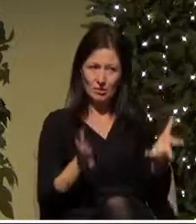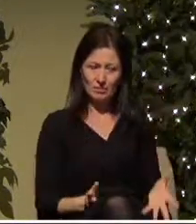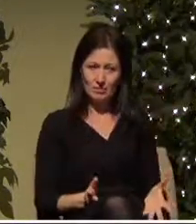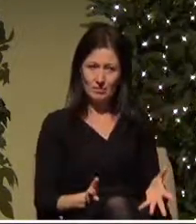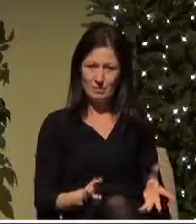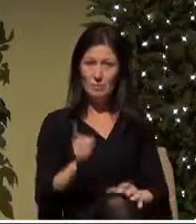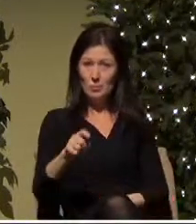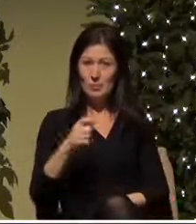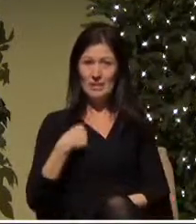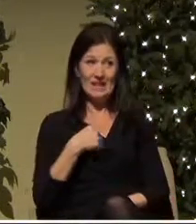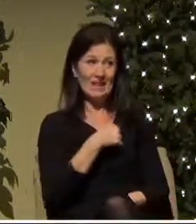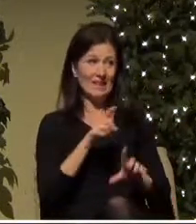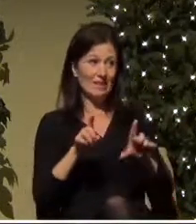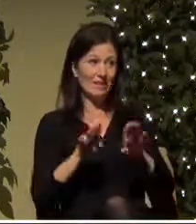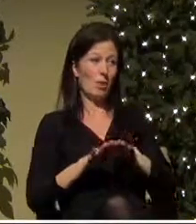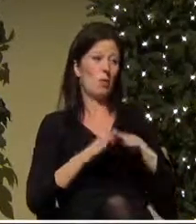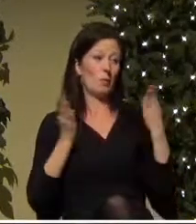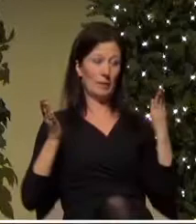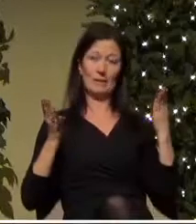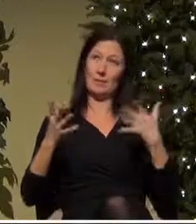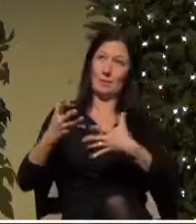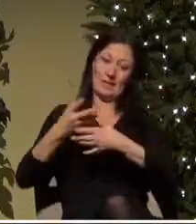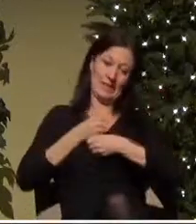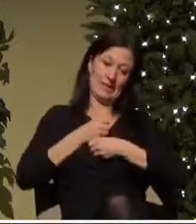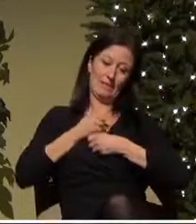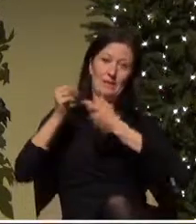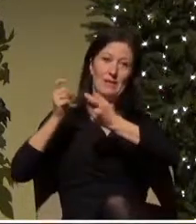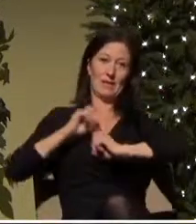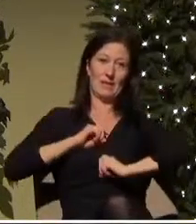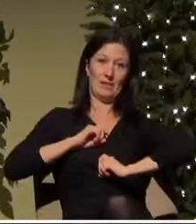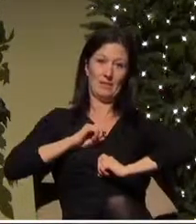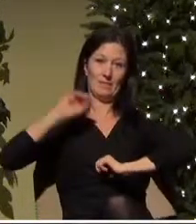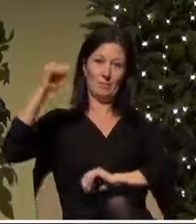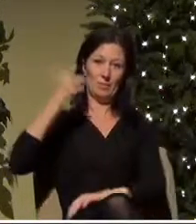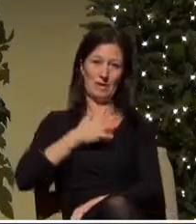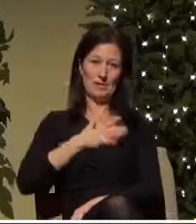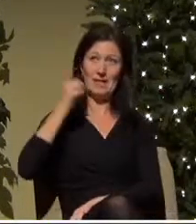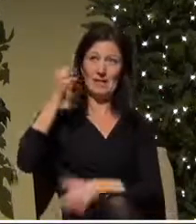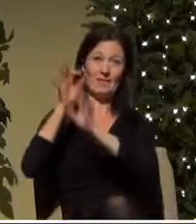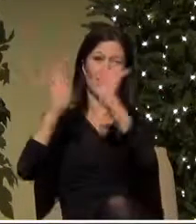that gift of grace the gift that is freely given